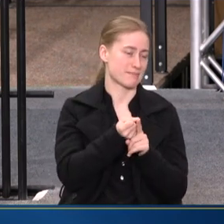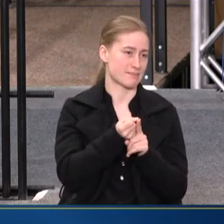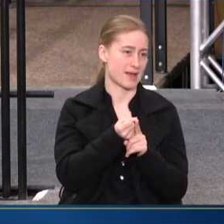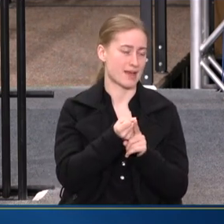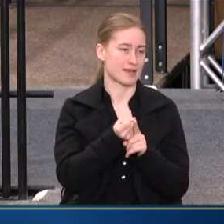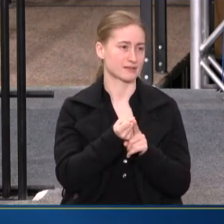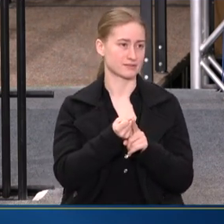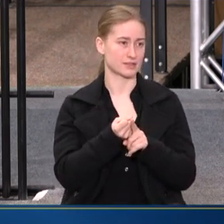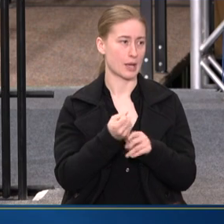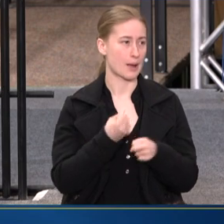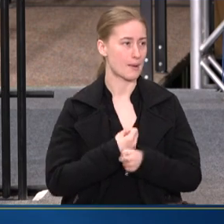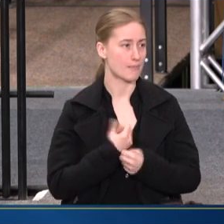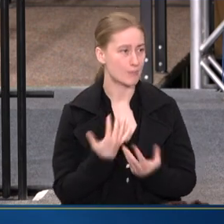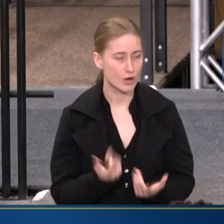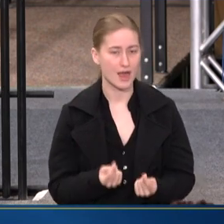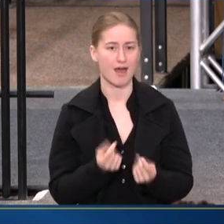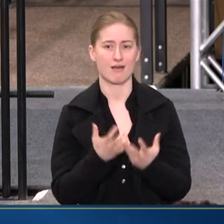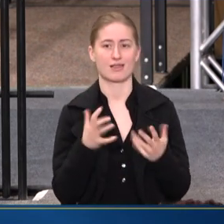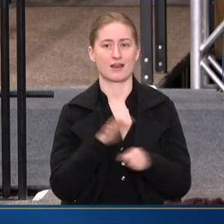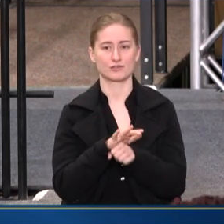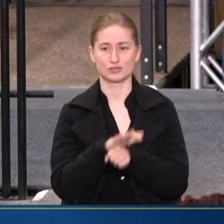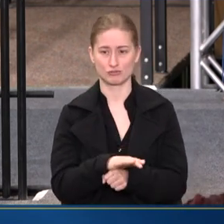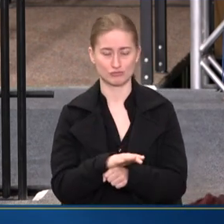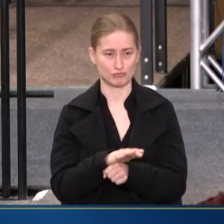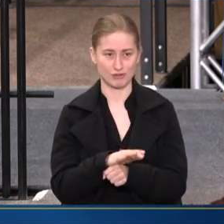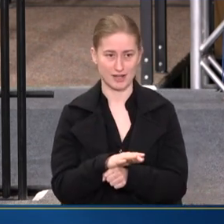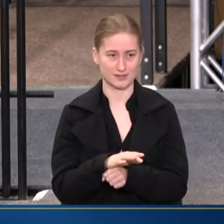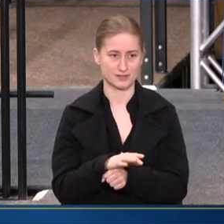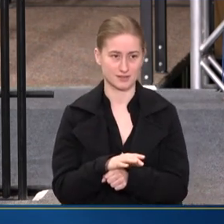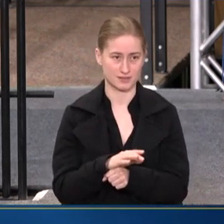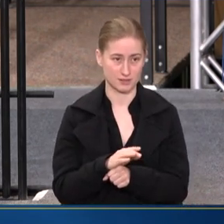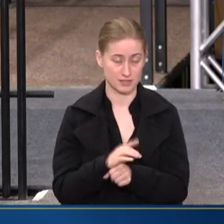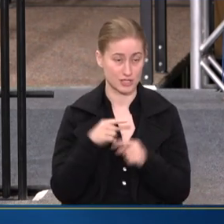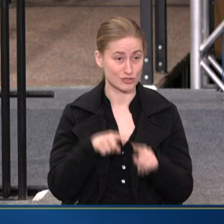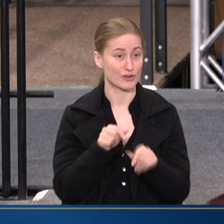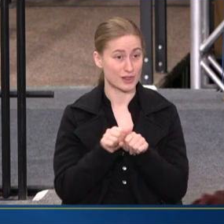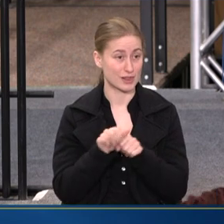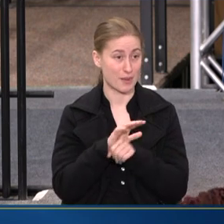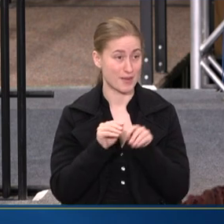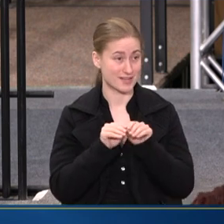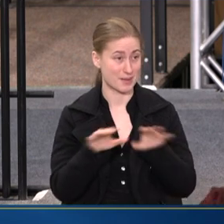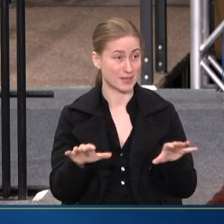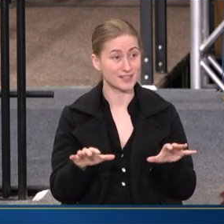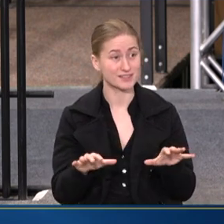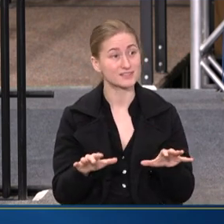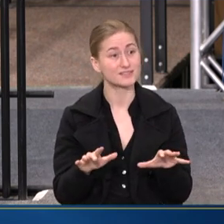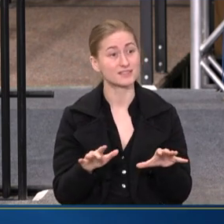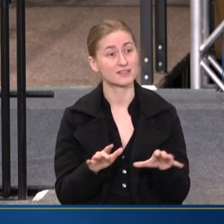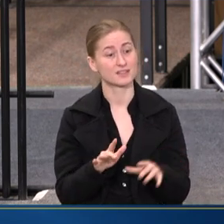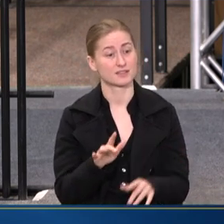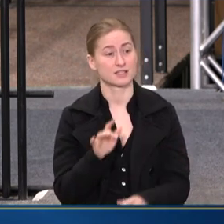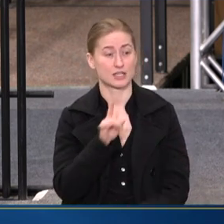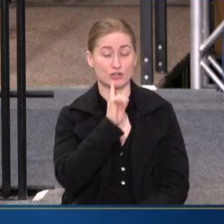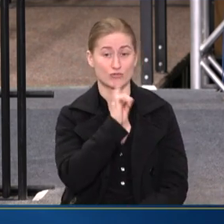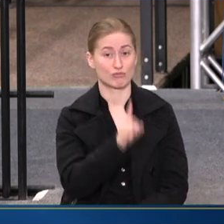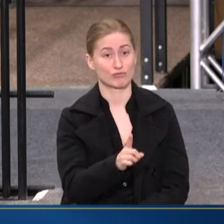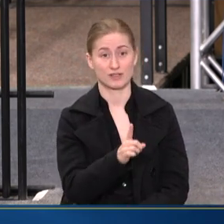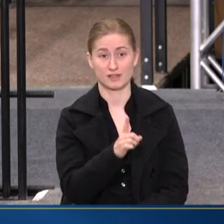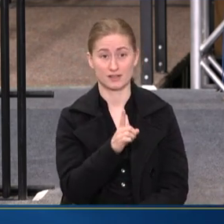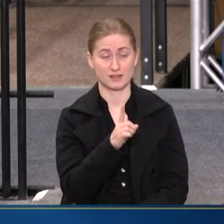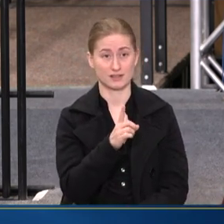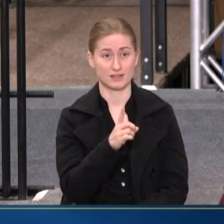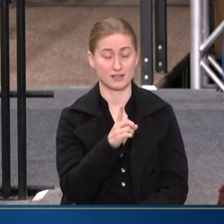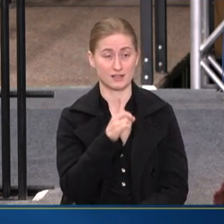BURNOUT, THAT THERE WAS A LOT OF STRESS THAT CAME THROUGH PANDEMIC. THAT IT REALLY CAME THROUGH THE